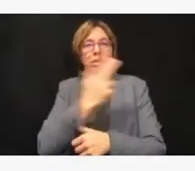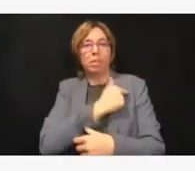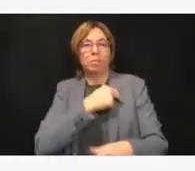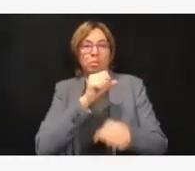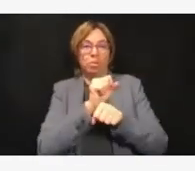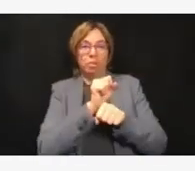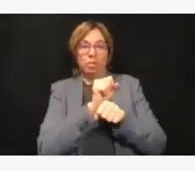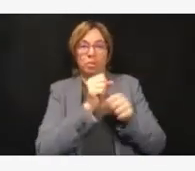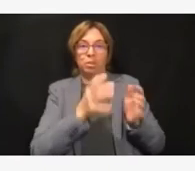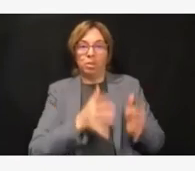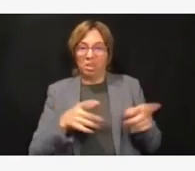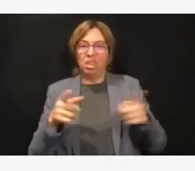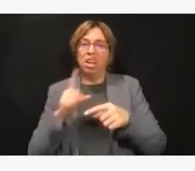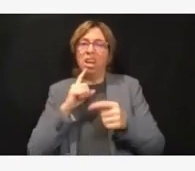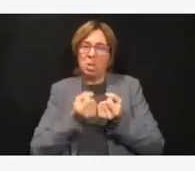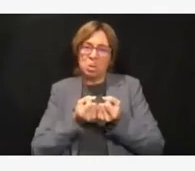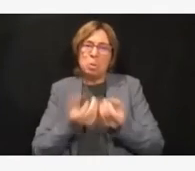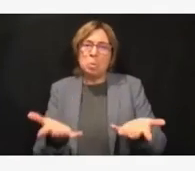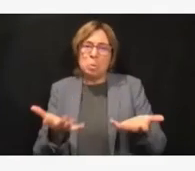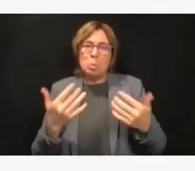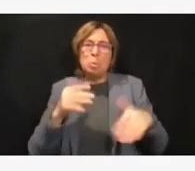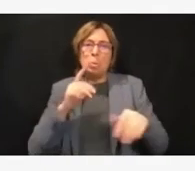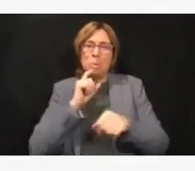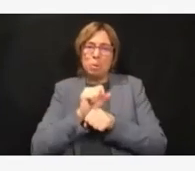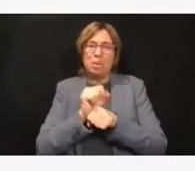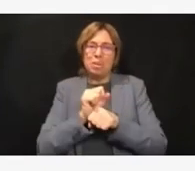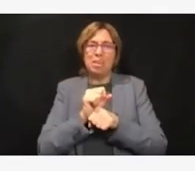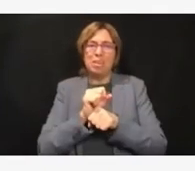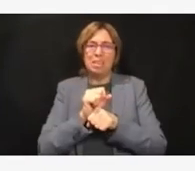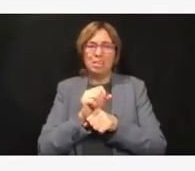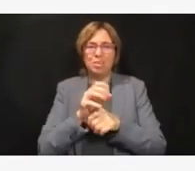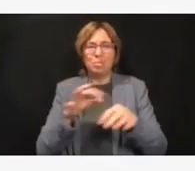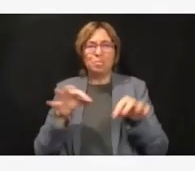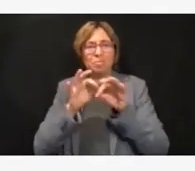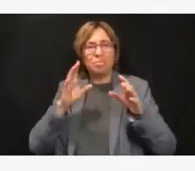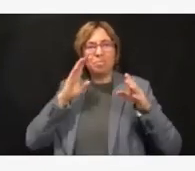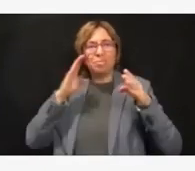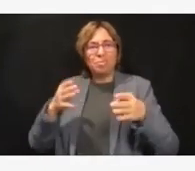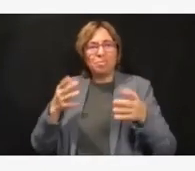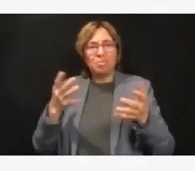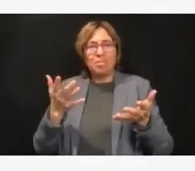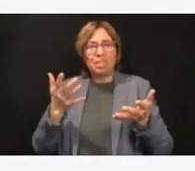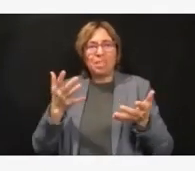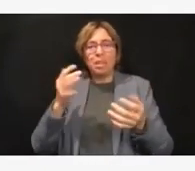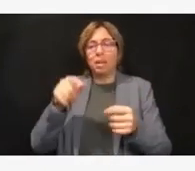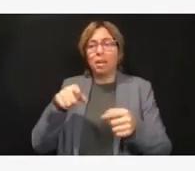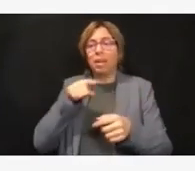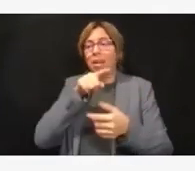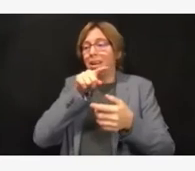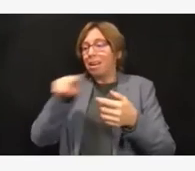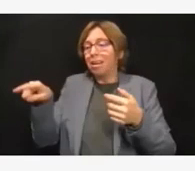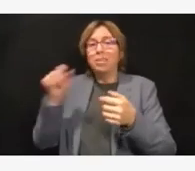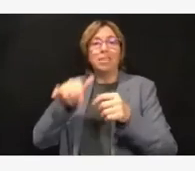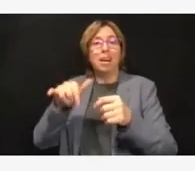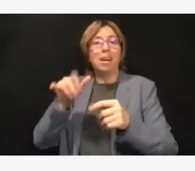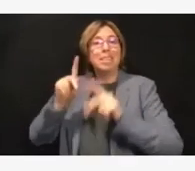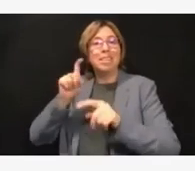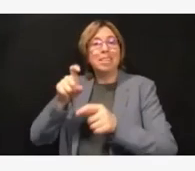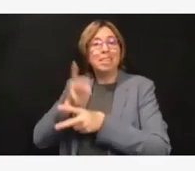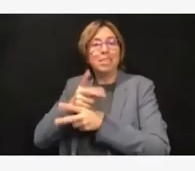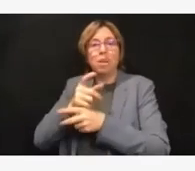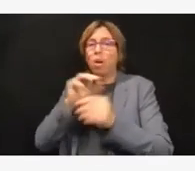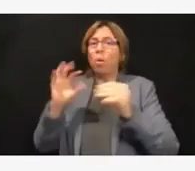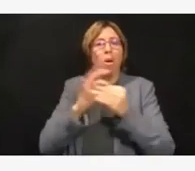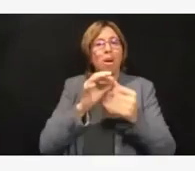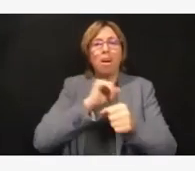non-COVID things as well, and we don't want anyone to delay care because they're afraid that the hospital is not able to take